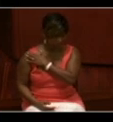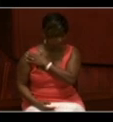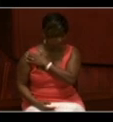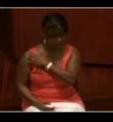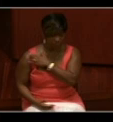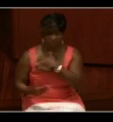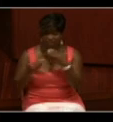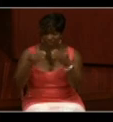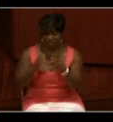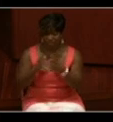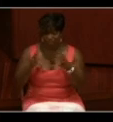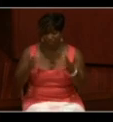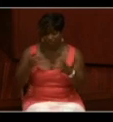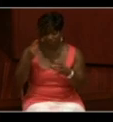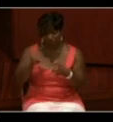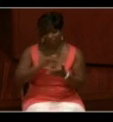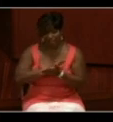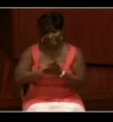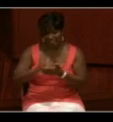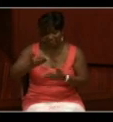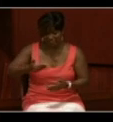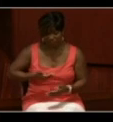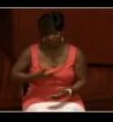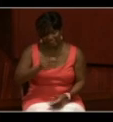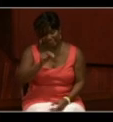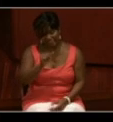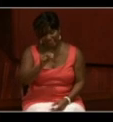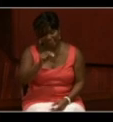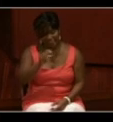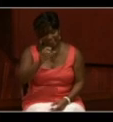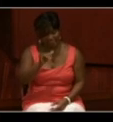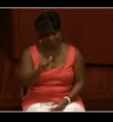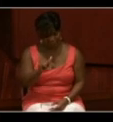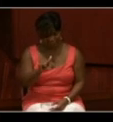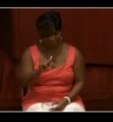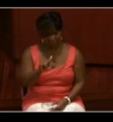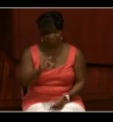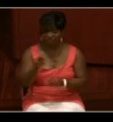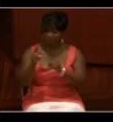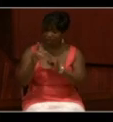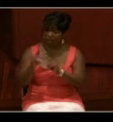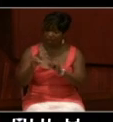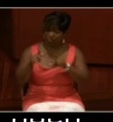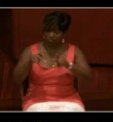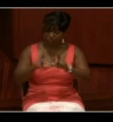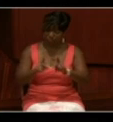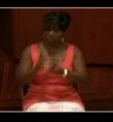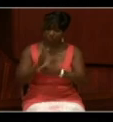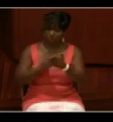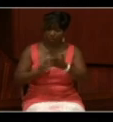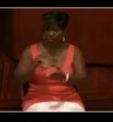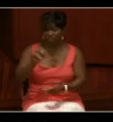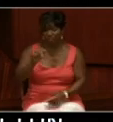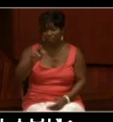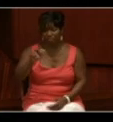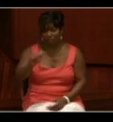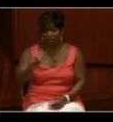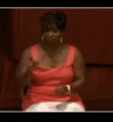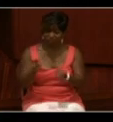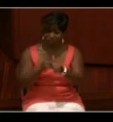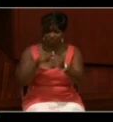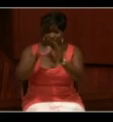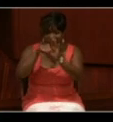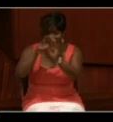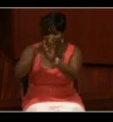Thank you very much for that very nice introduction, Nancy. It's an honor and a privilege to be part of NARA's first virtual